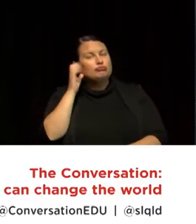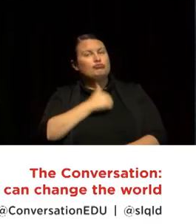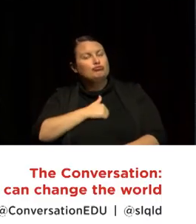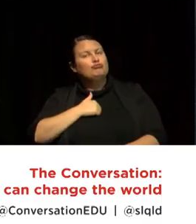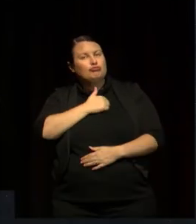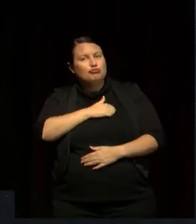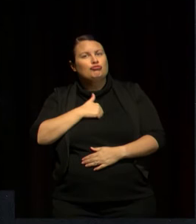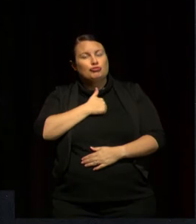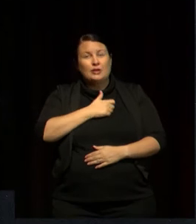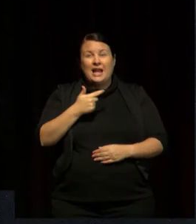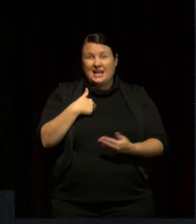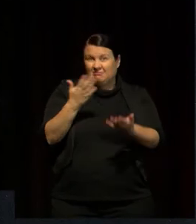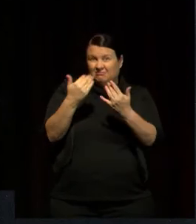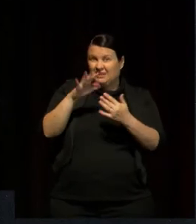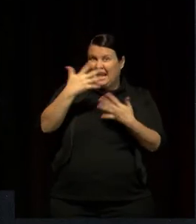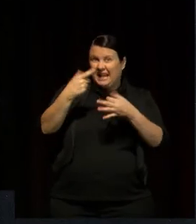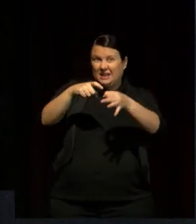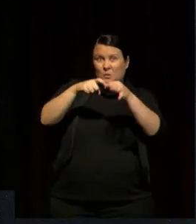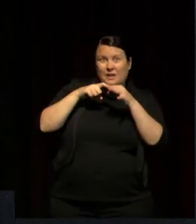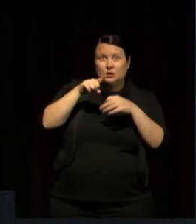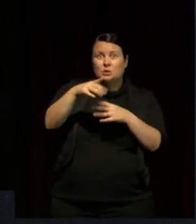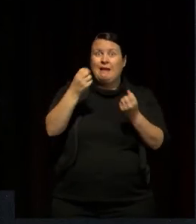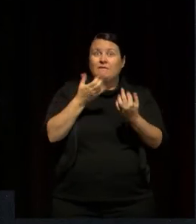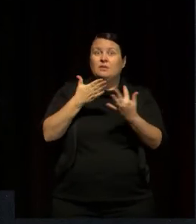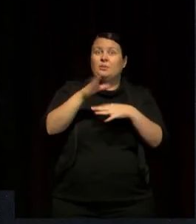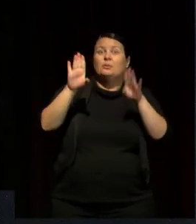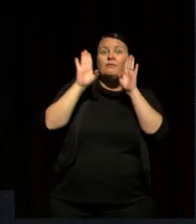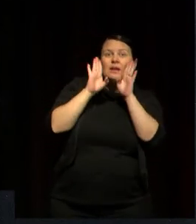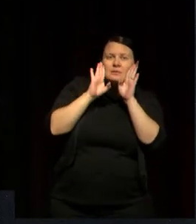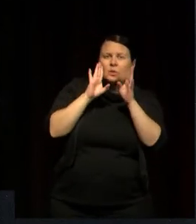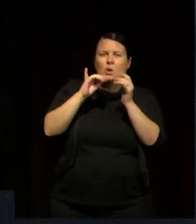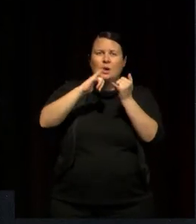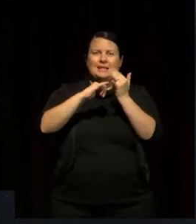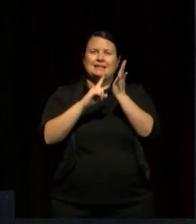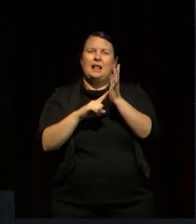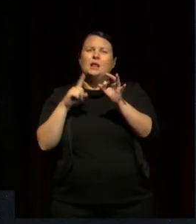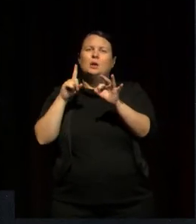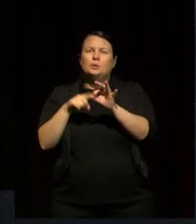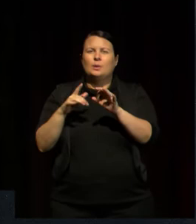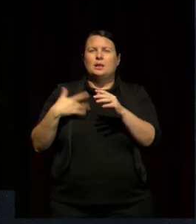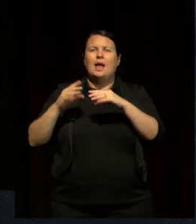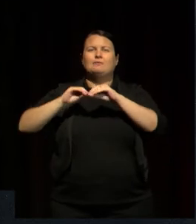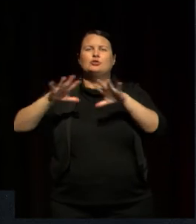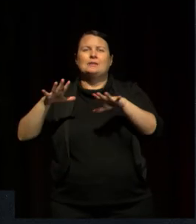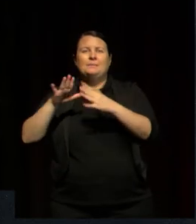welcome your comments and questions via Facebook and the SLQ livestream chat box.